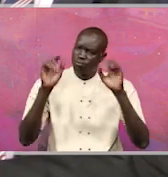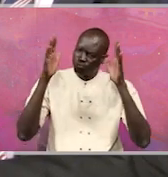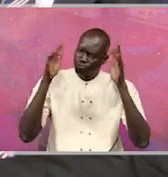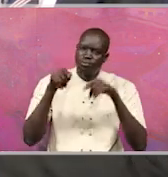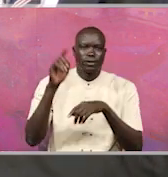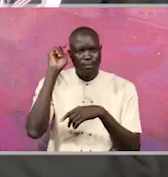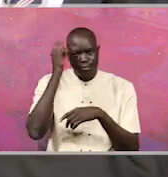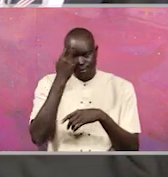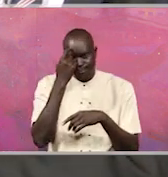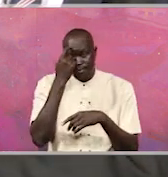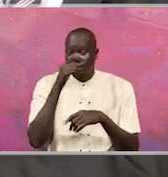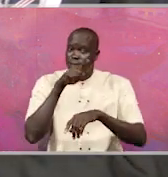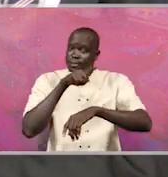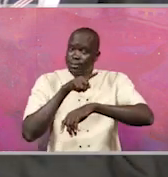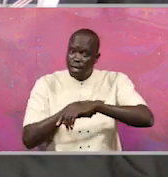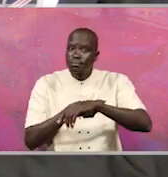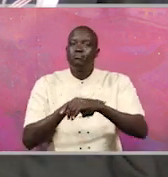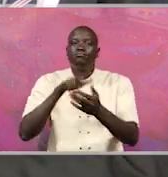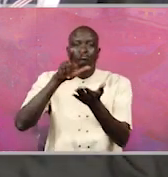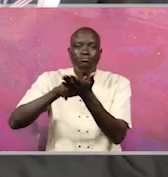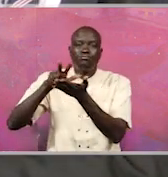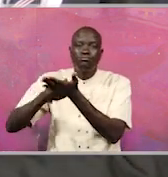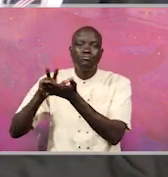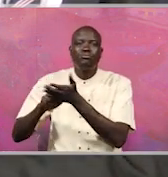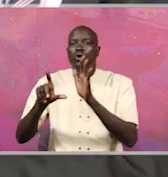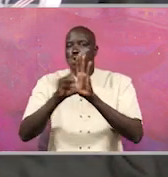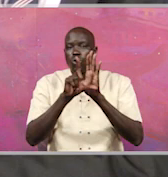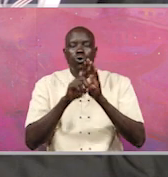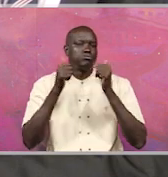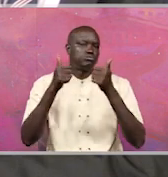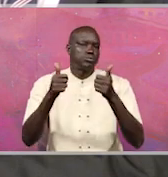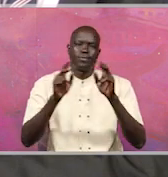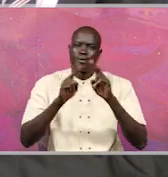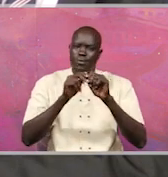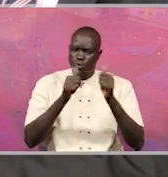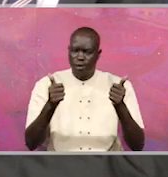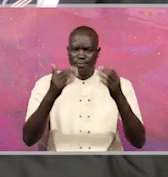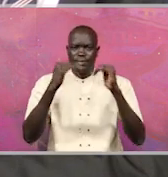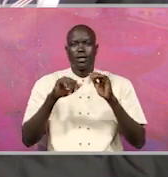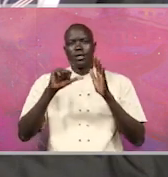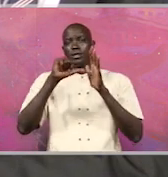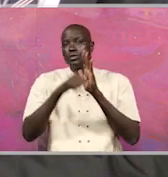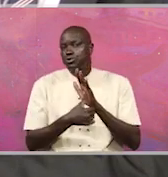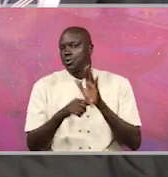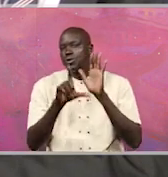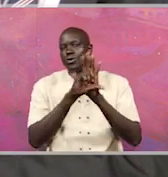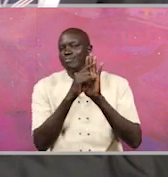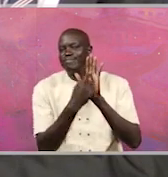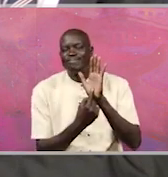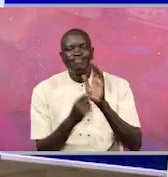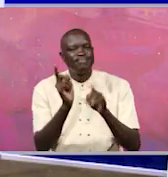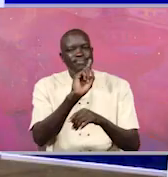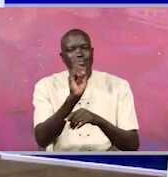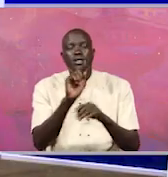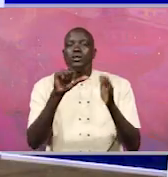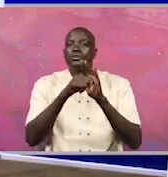to our government. When it comes to enacting laws, actually, perform very, very well. So the issue, I think, is not even the laws, but the issue is enforcement